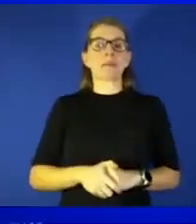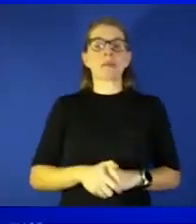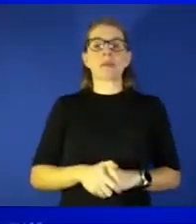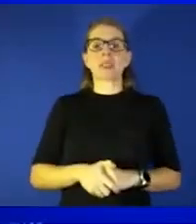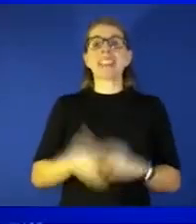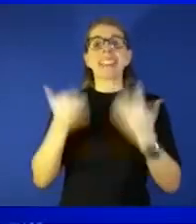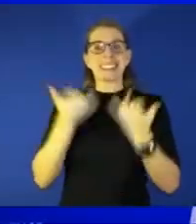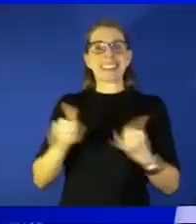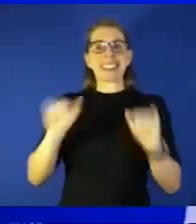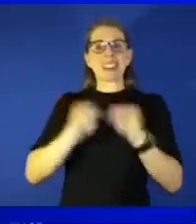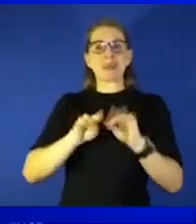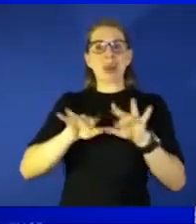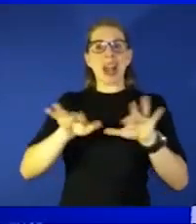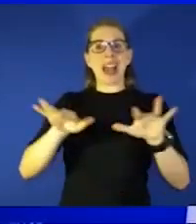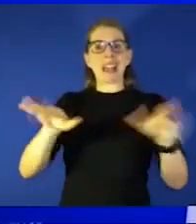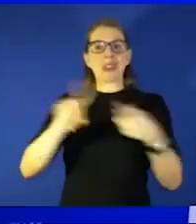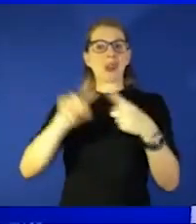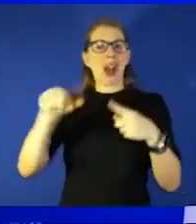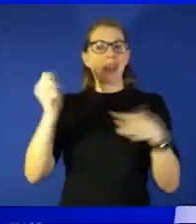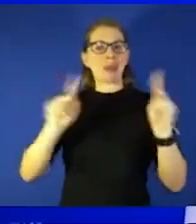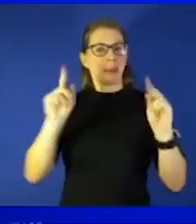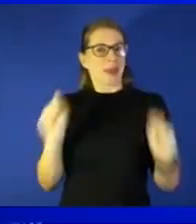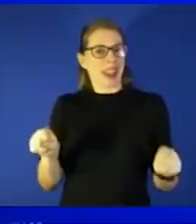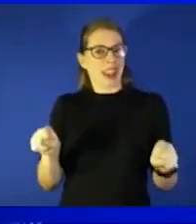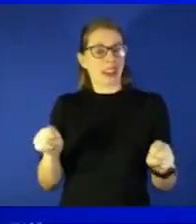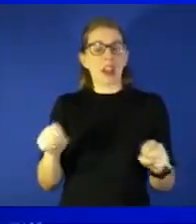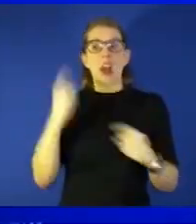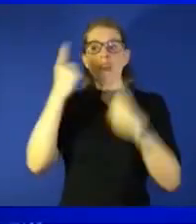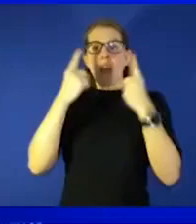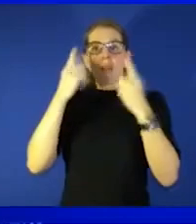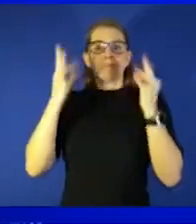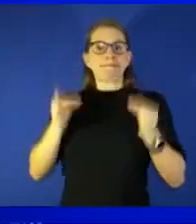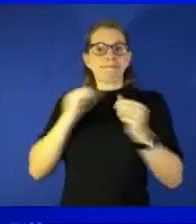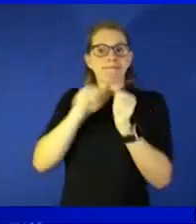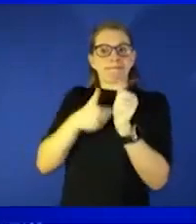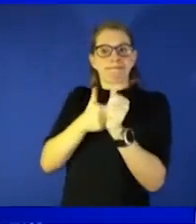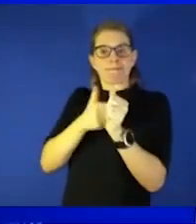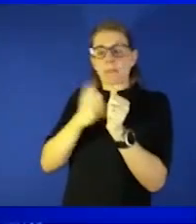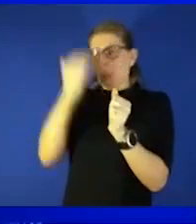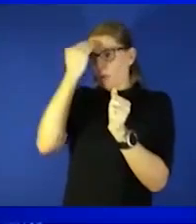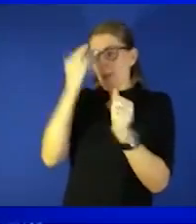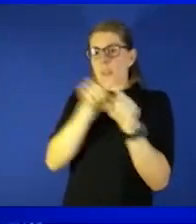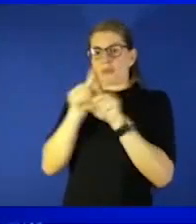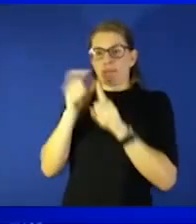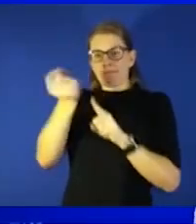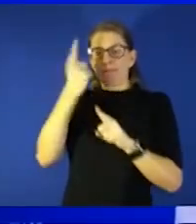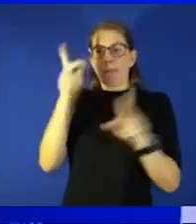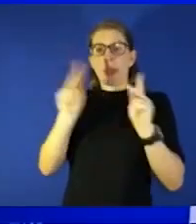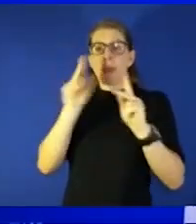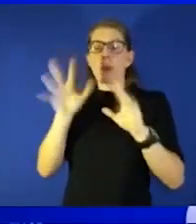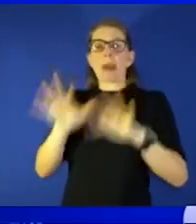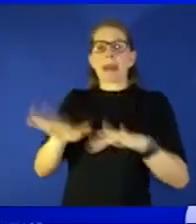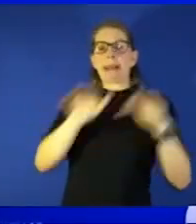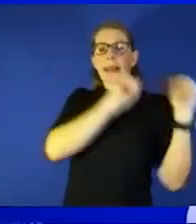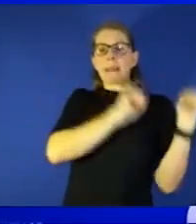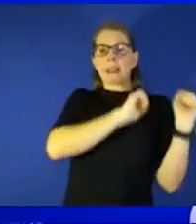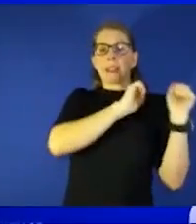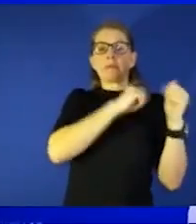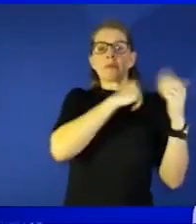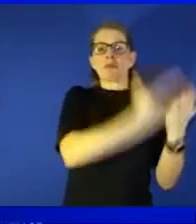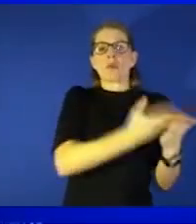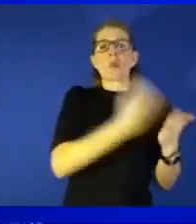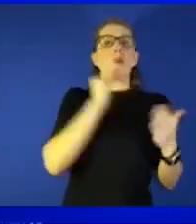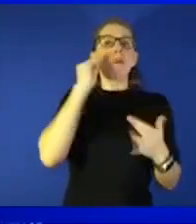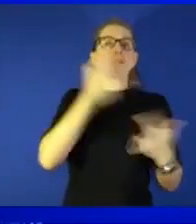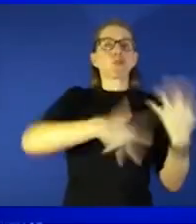this to other people and there was a thoughtful decision knowing and understanding that everybody is going to be going home for Christmas probably going to be seeing